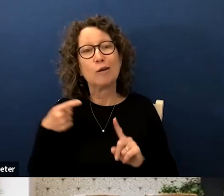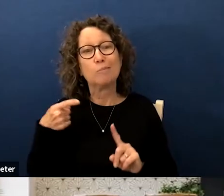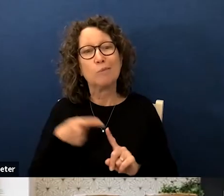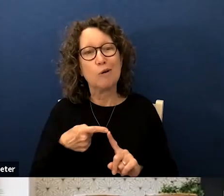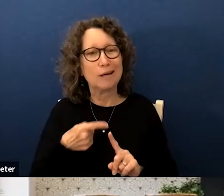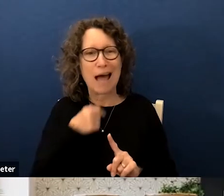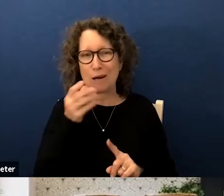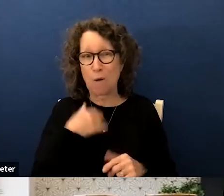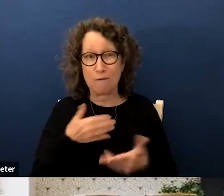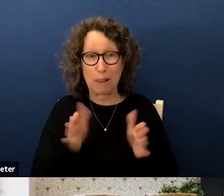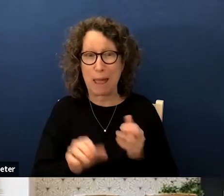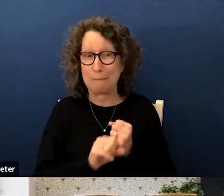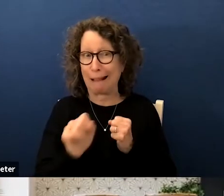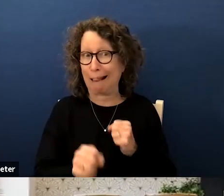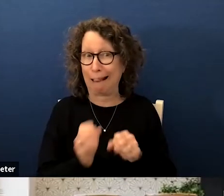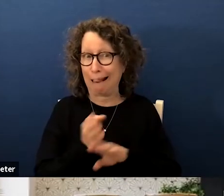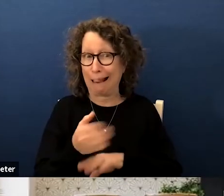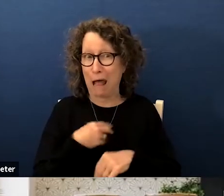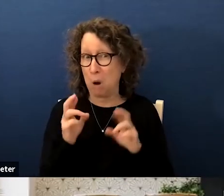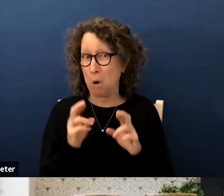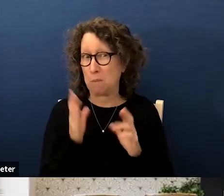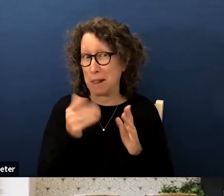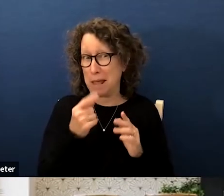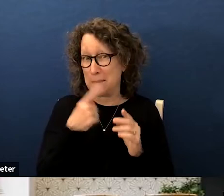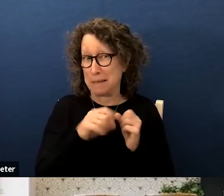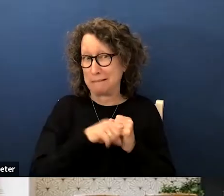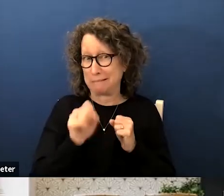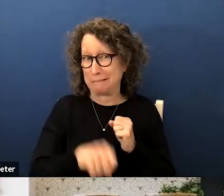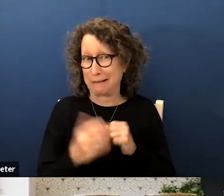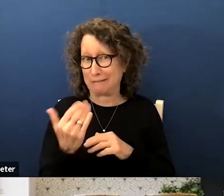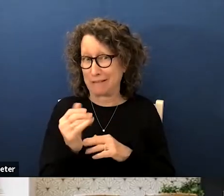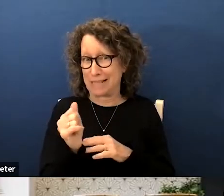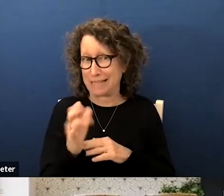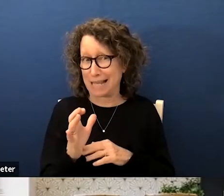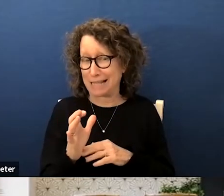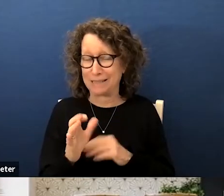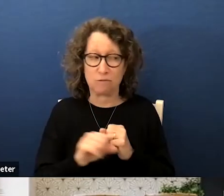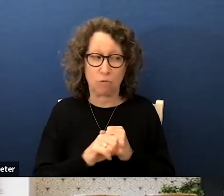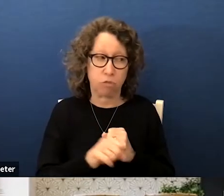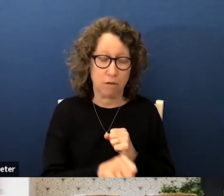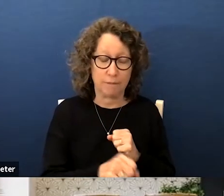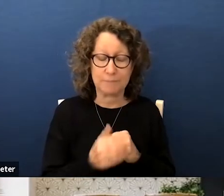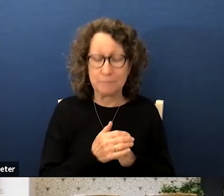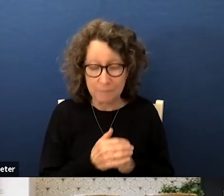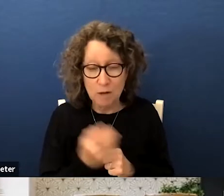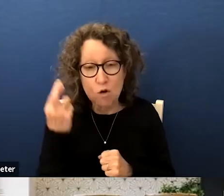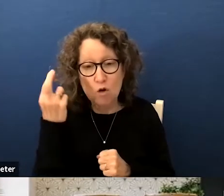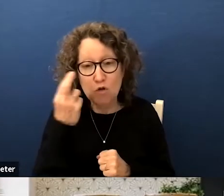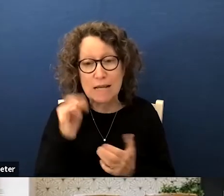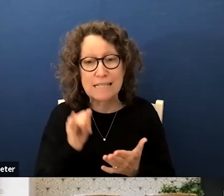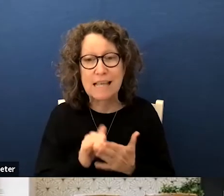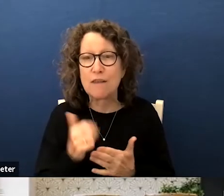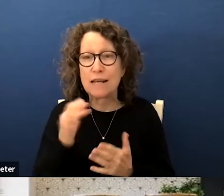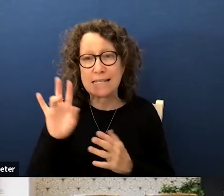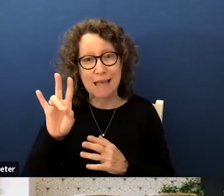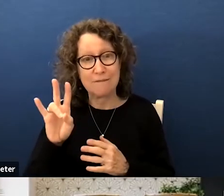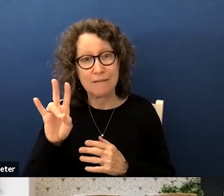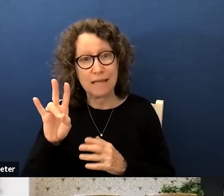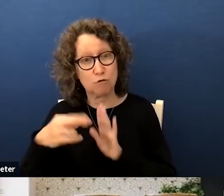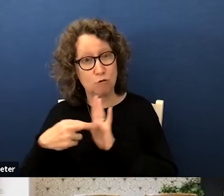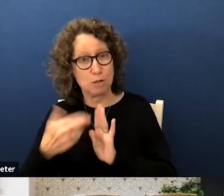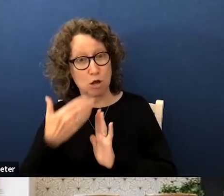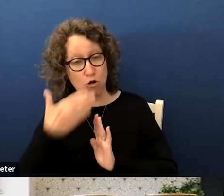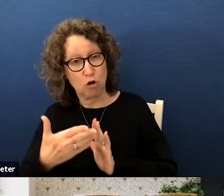don't know if you'll let me go over but i hope you would let me go over 15 seconds the reason they're so good is because they